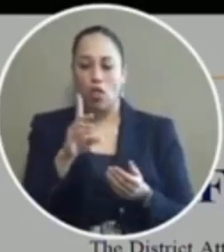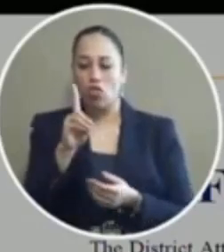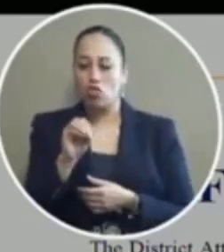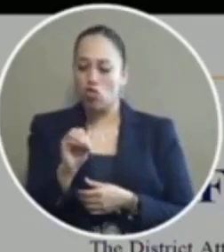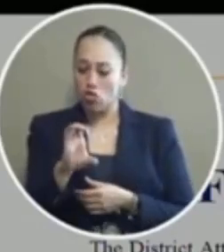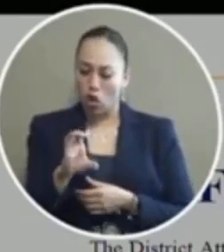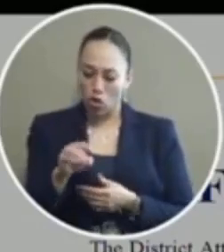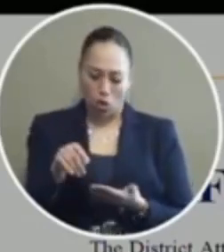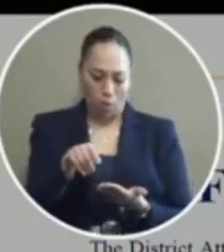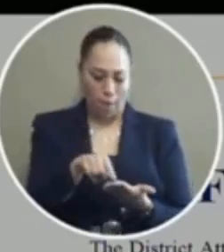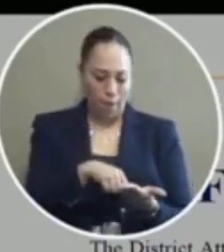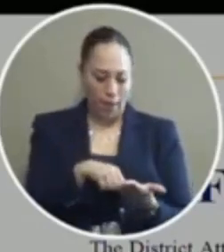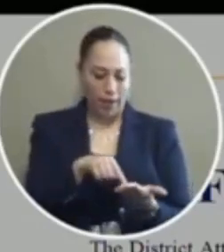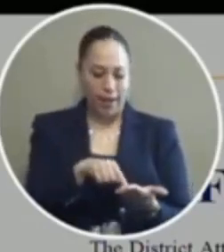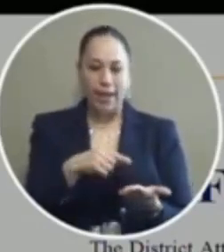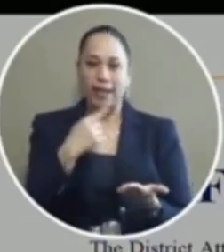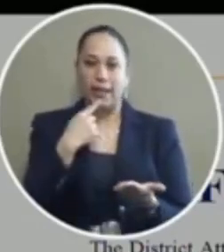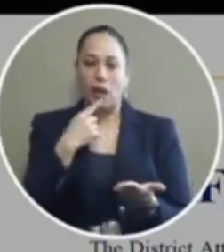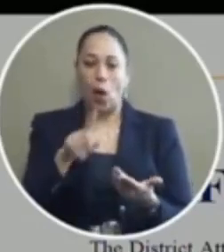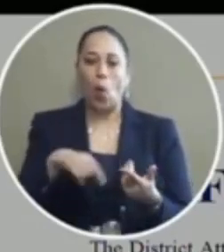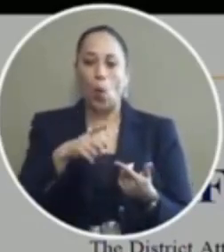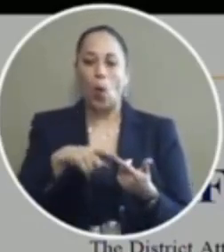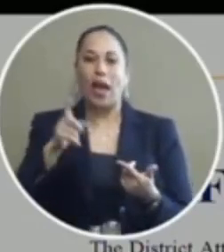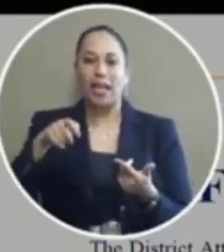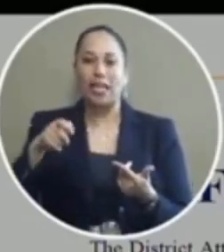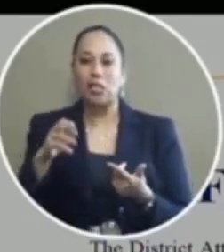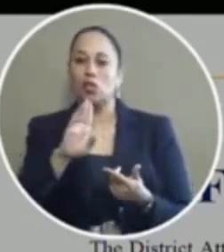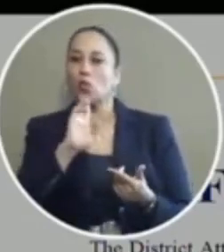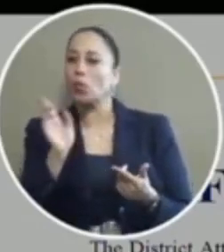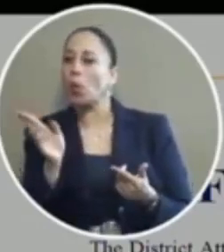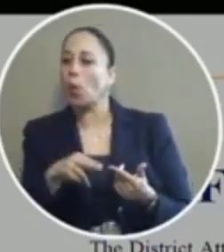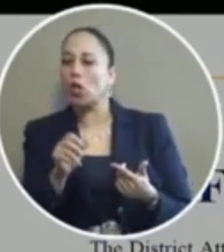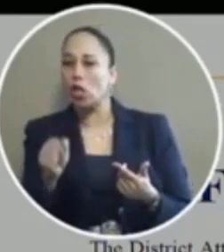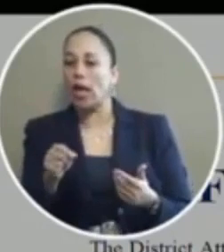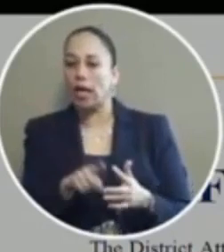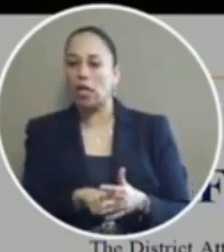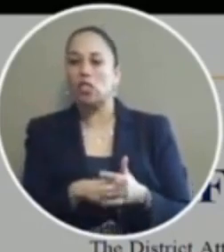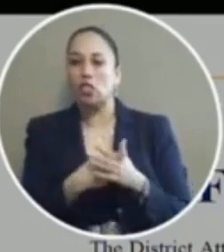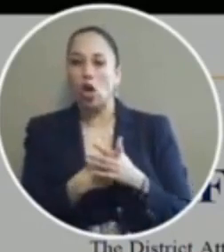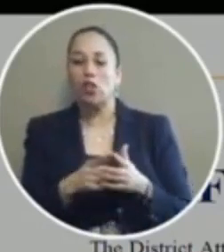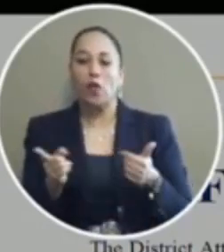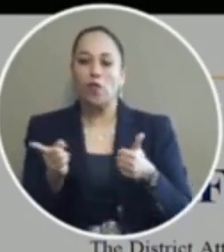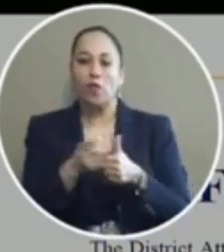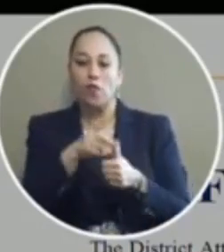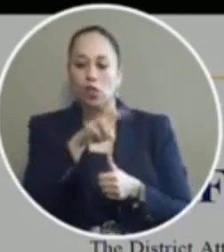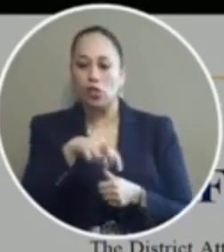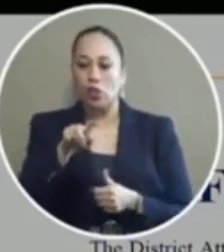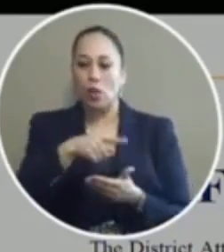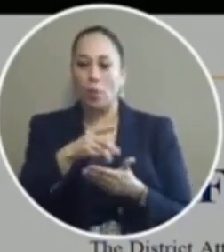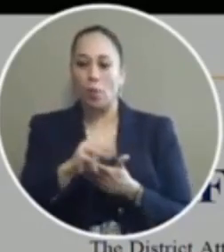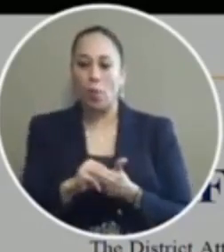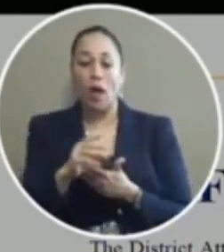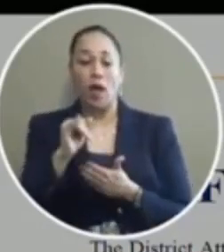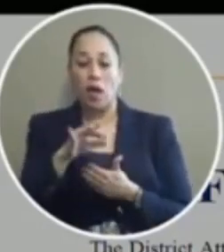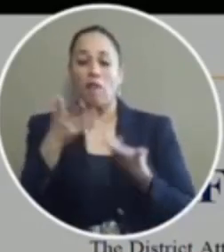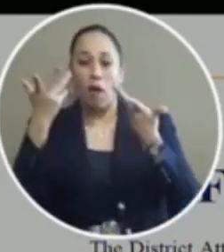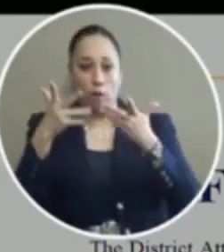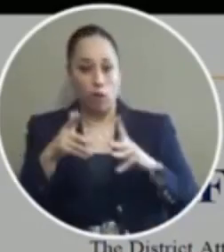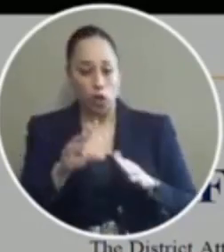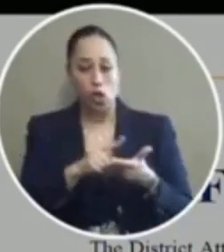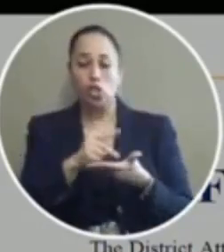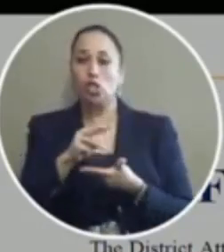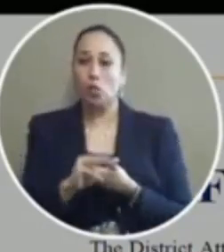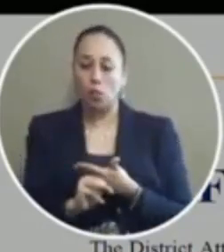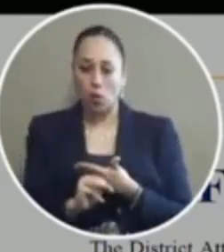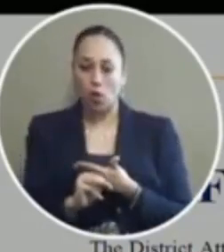which tells the offender when he needs to report so that he can start the first chance program if he if he completes the program